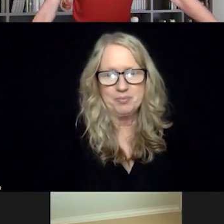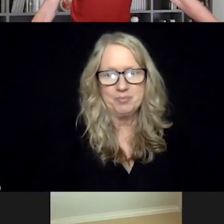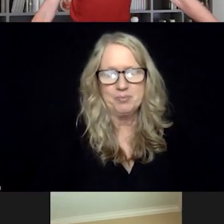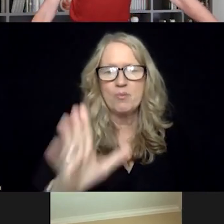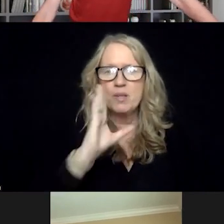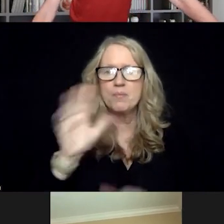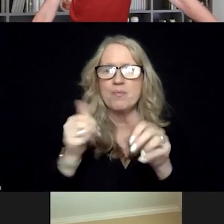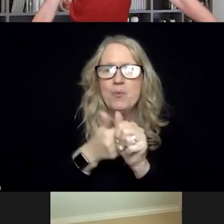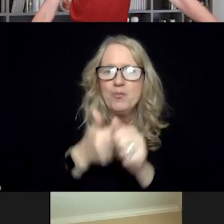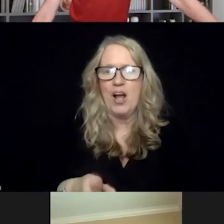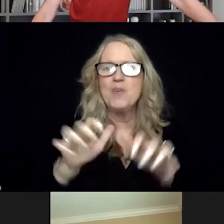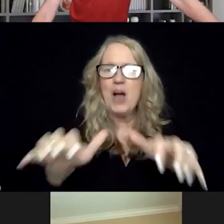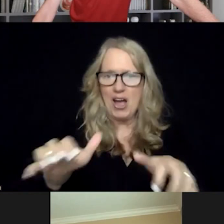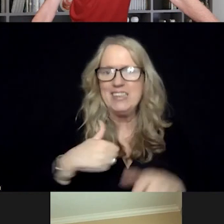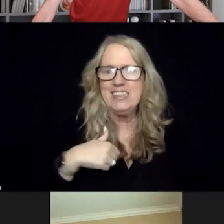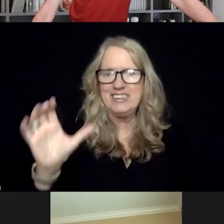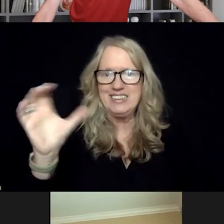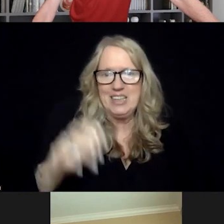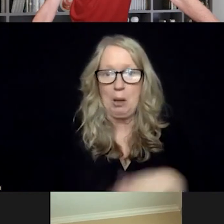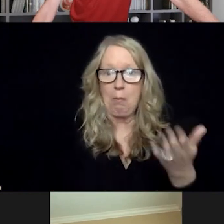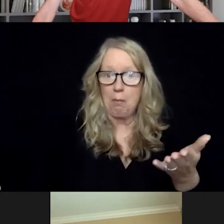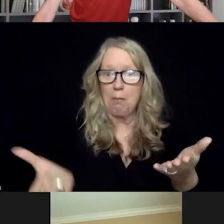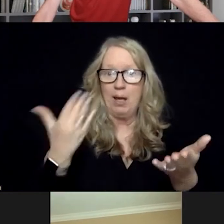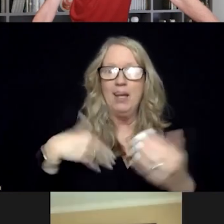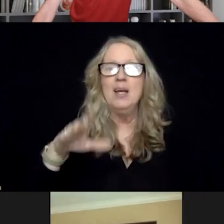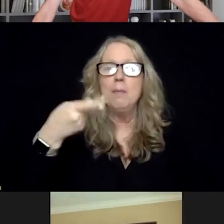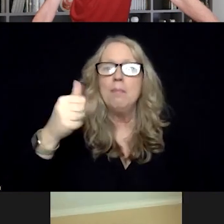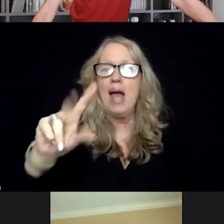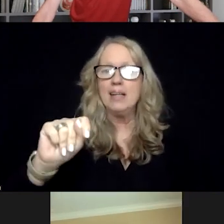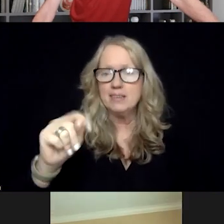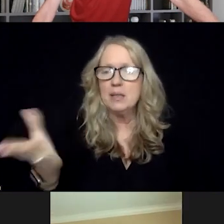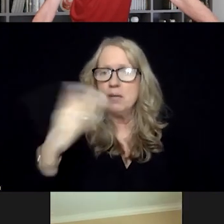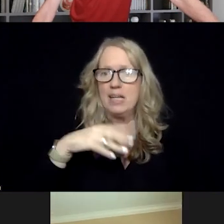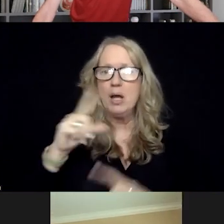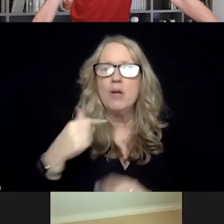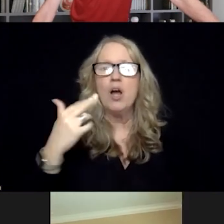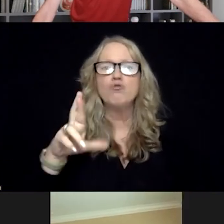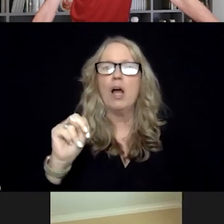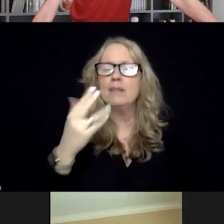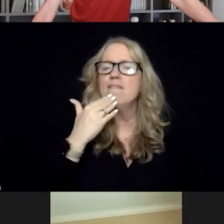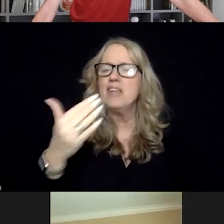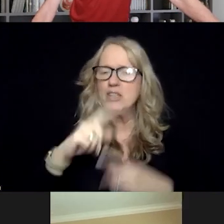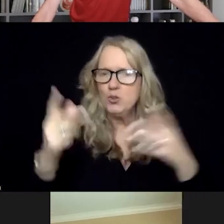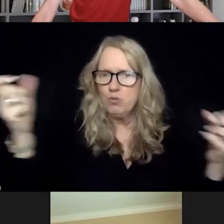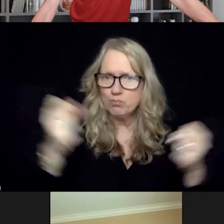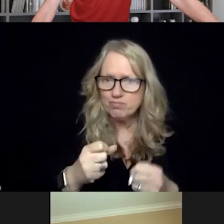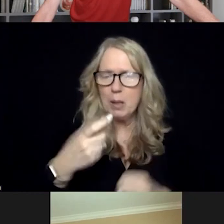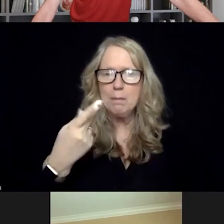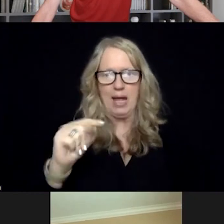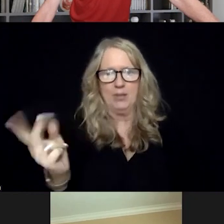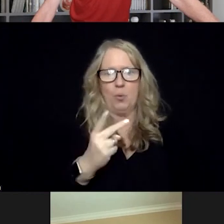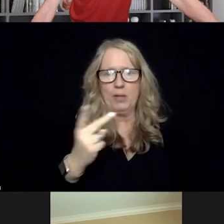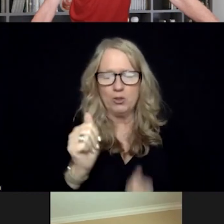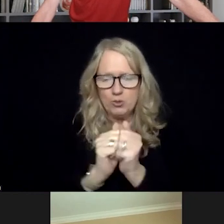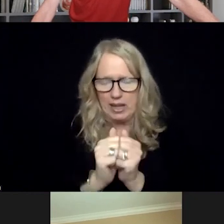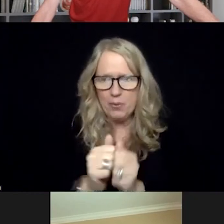audience on this one, David. So let's bring on Pat Strode for a minute. And Ron Bruno, thanks so much for bringing Pat in. Pat, you and I were together